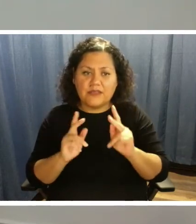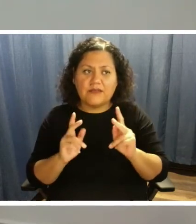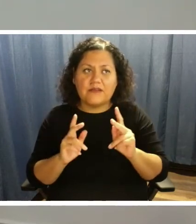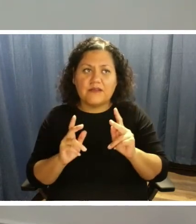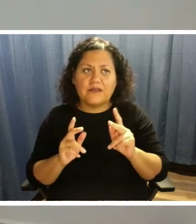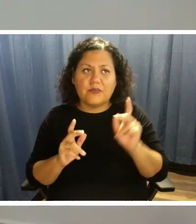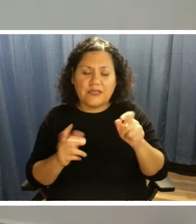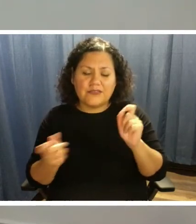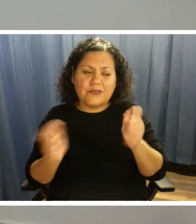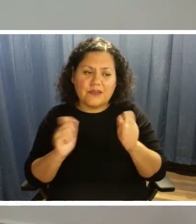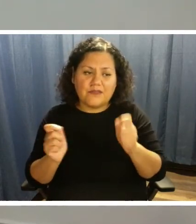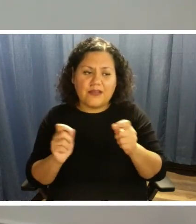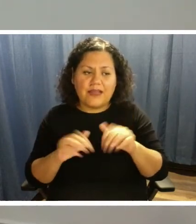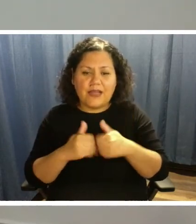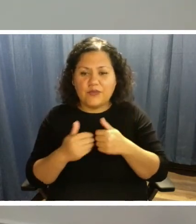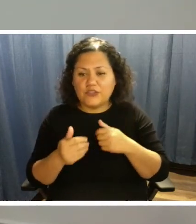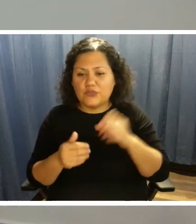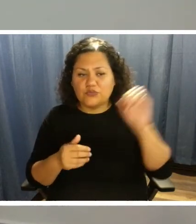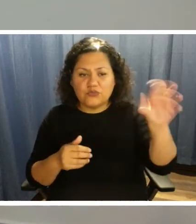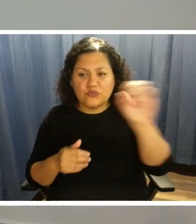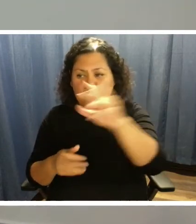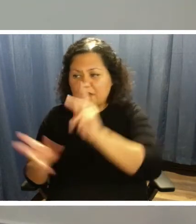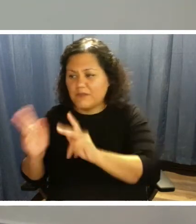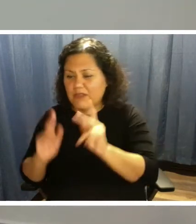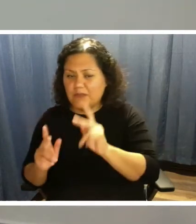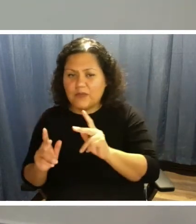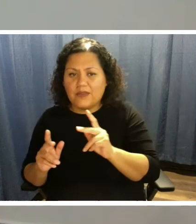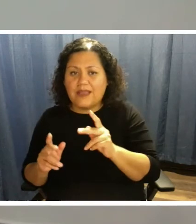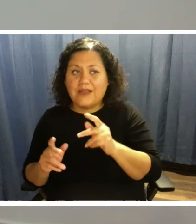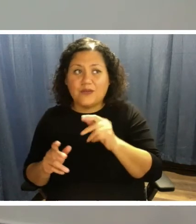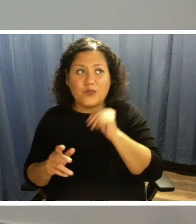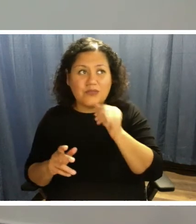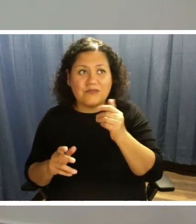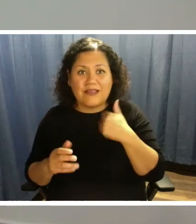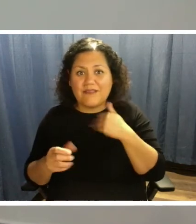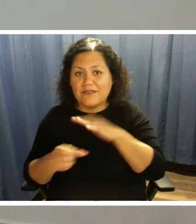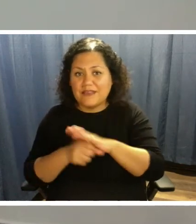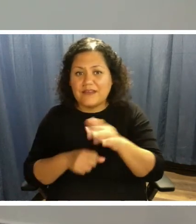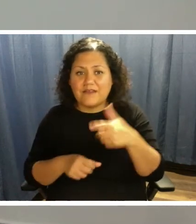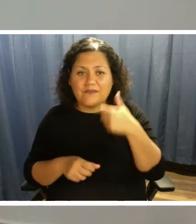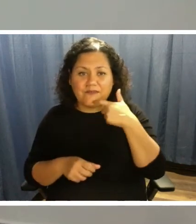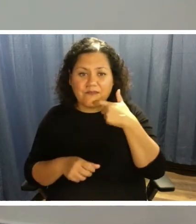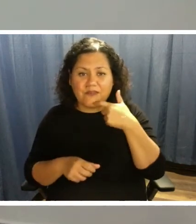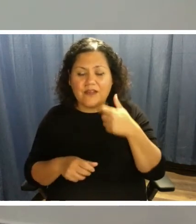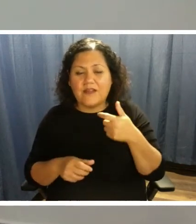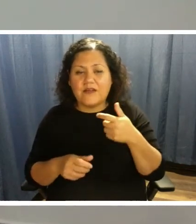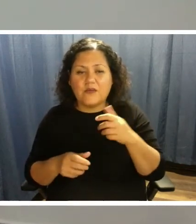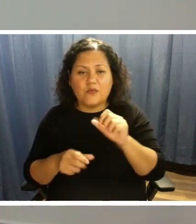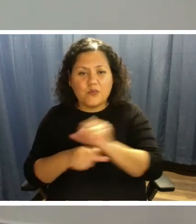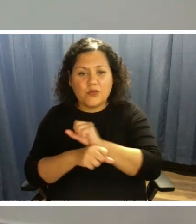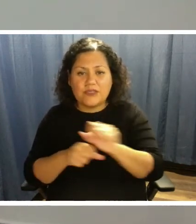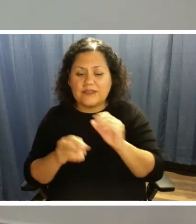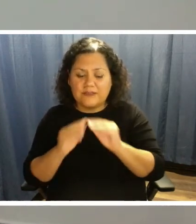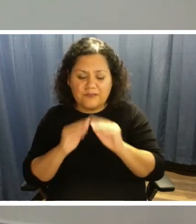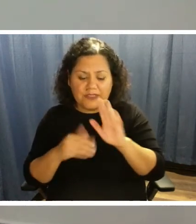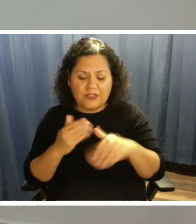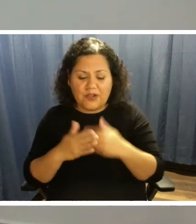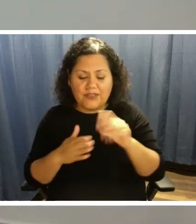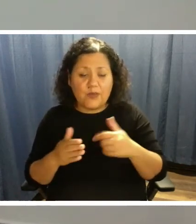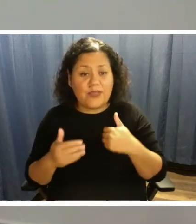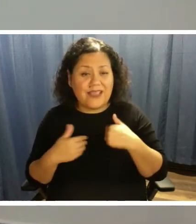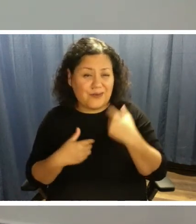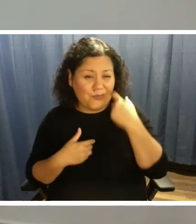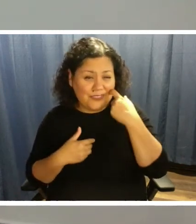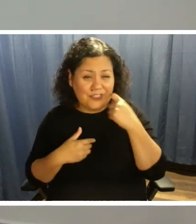And also because of a shortage of operators, we're working to fix all these things. I can say that we did a recent survey